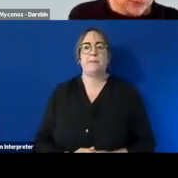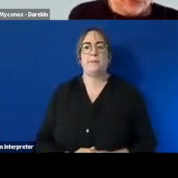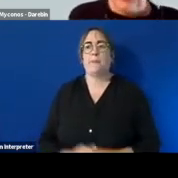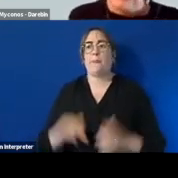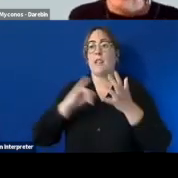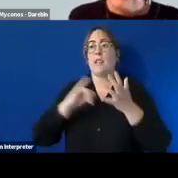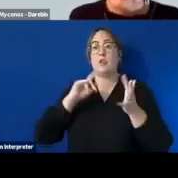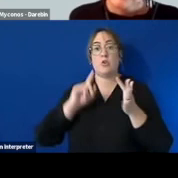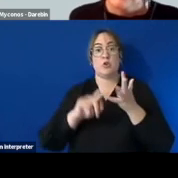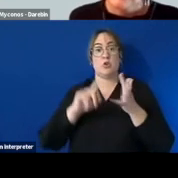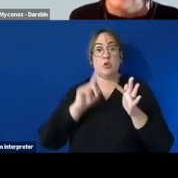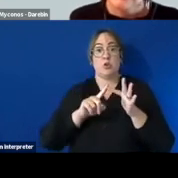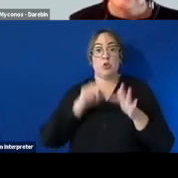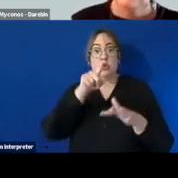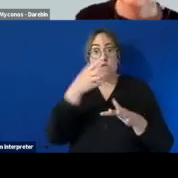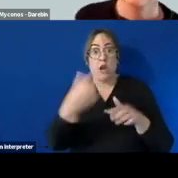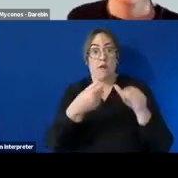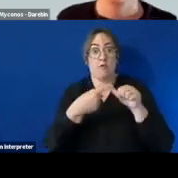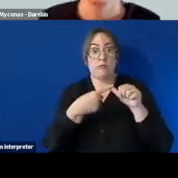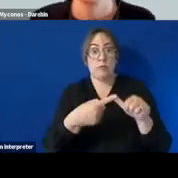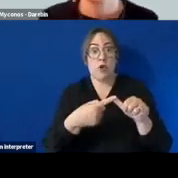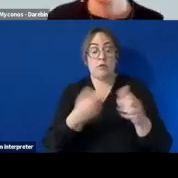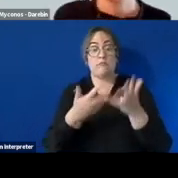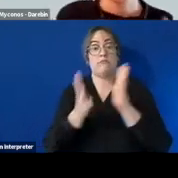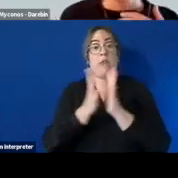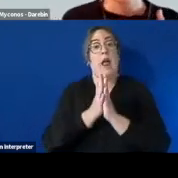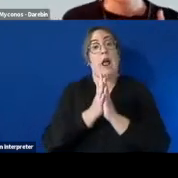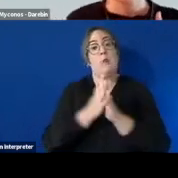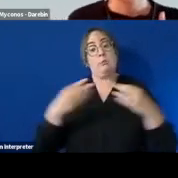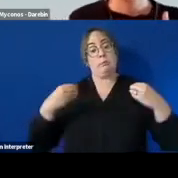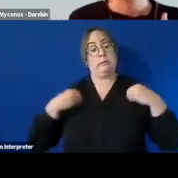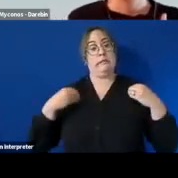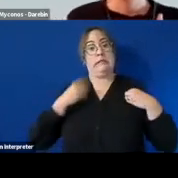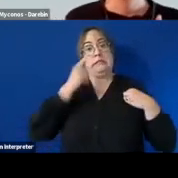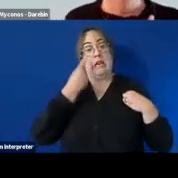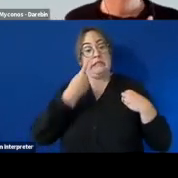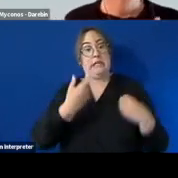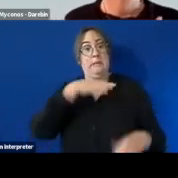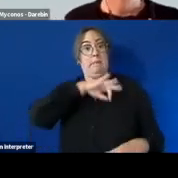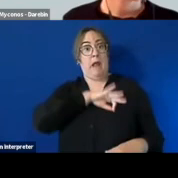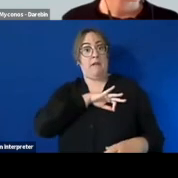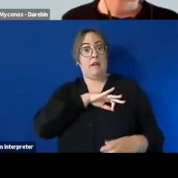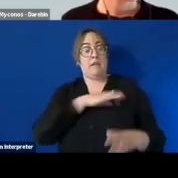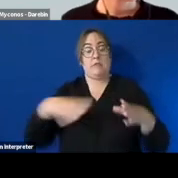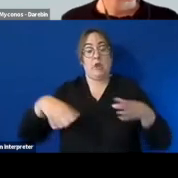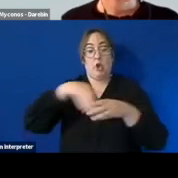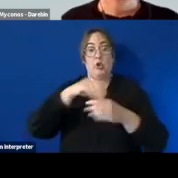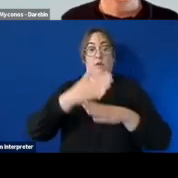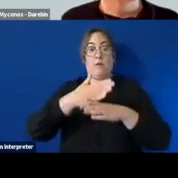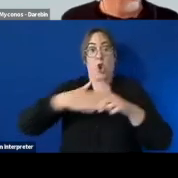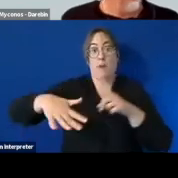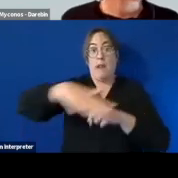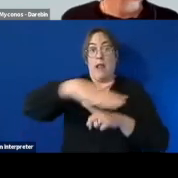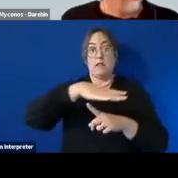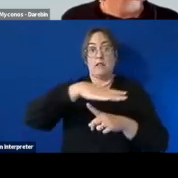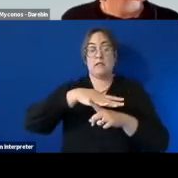to that question as well about uh the best way to get employers to see the benefits to having an inclusive workplace i mean i understand that as an art gallery